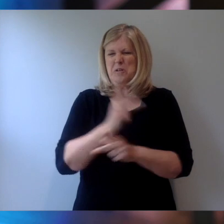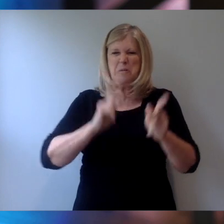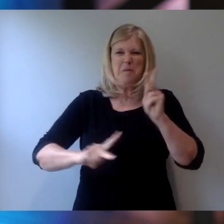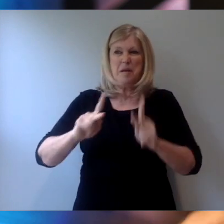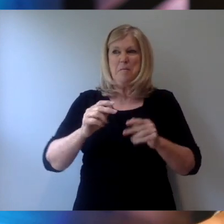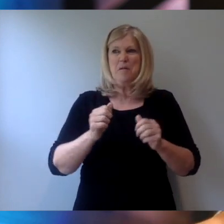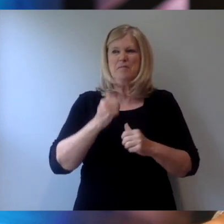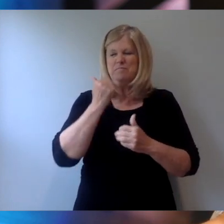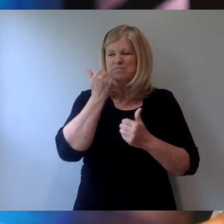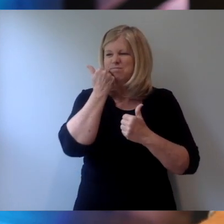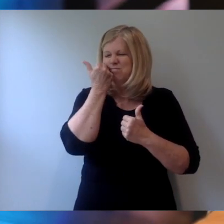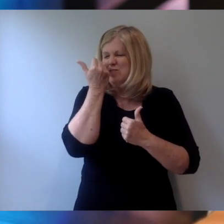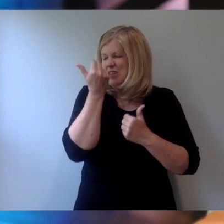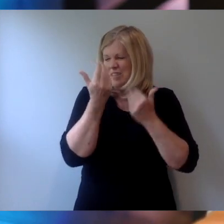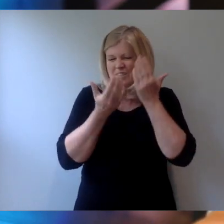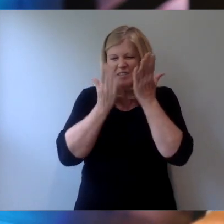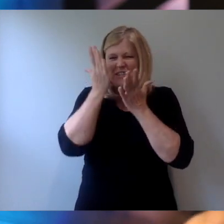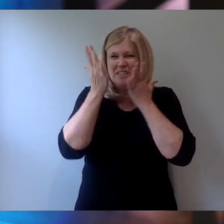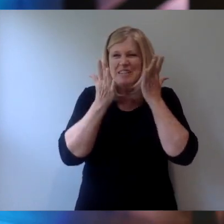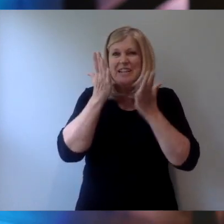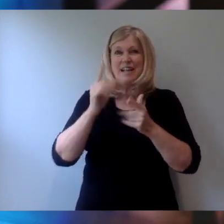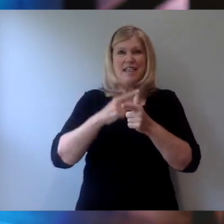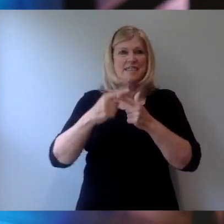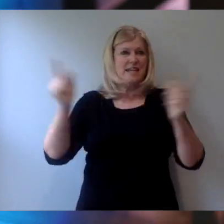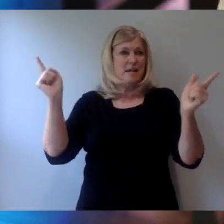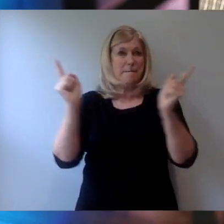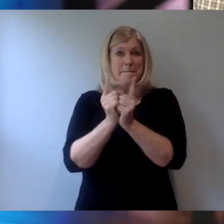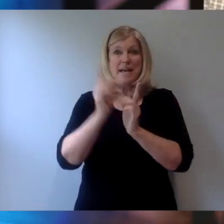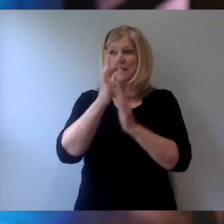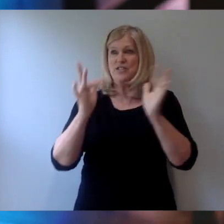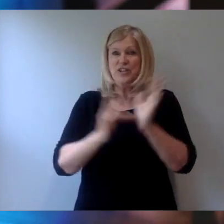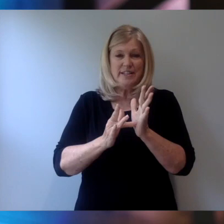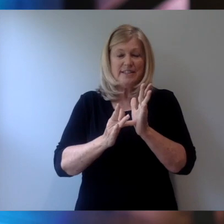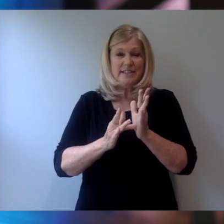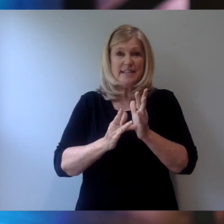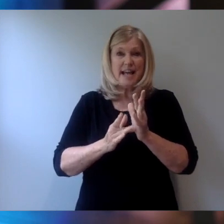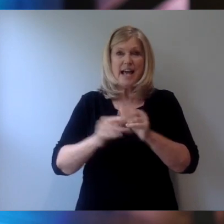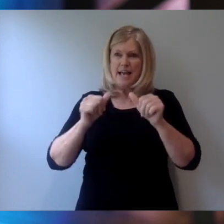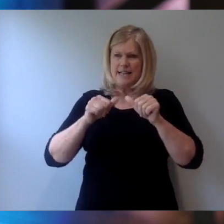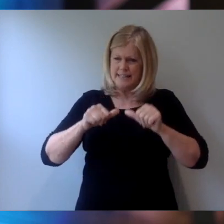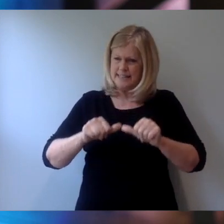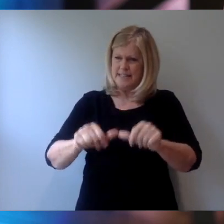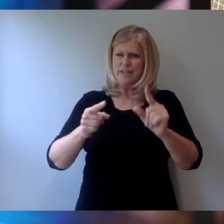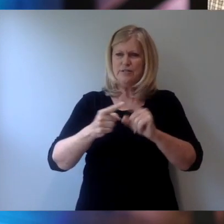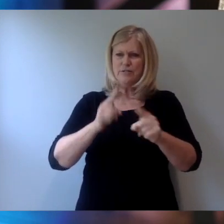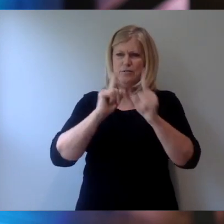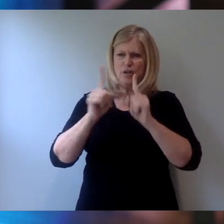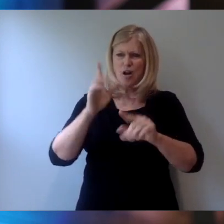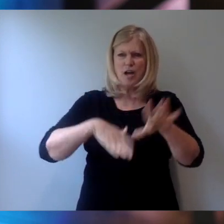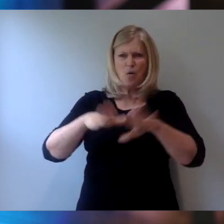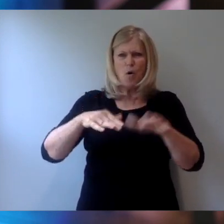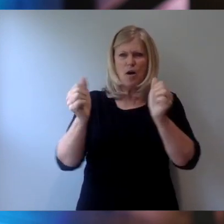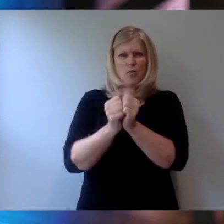Then he met Jesus. And as he continued to meet Jesus, as he continued to walk with Jesus,